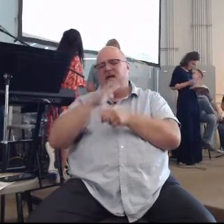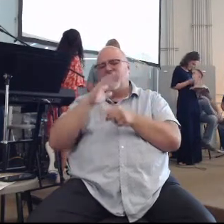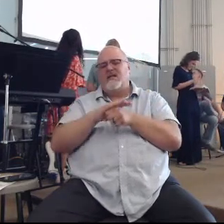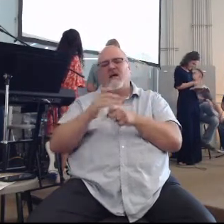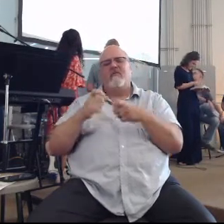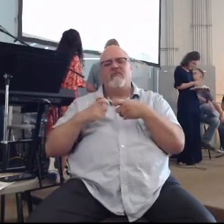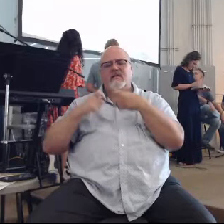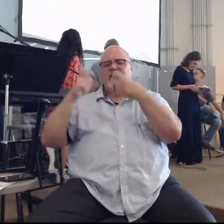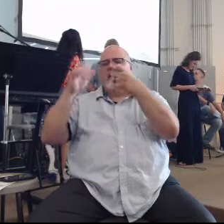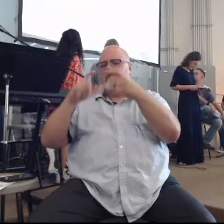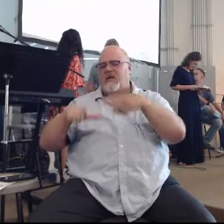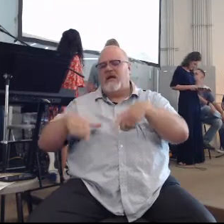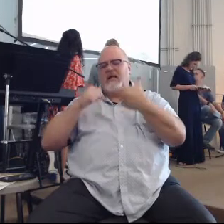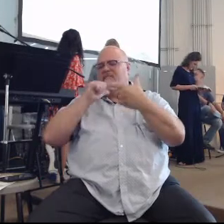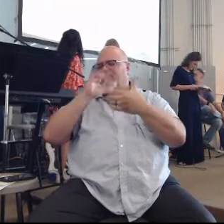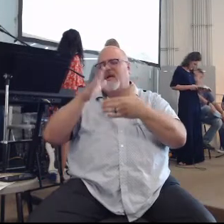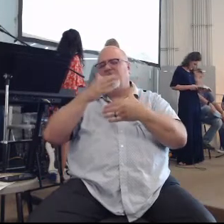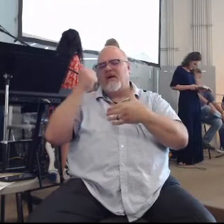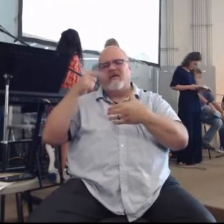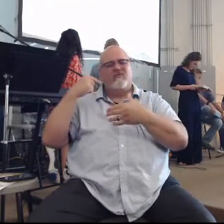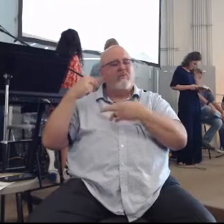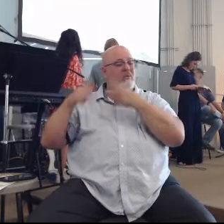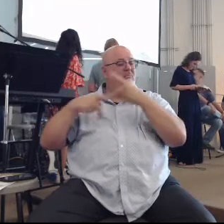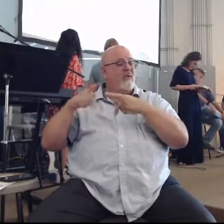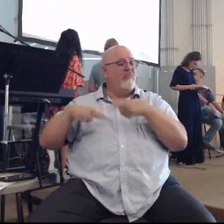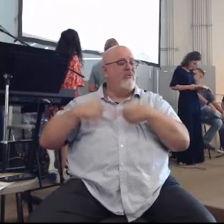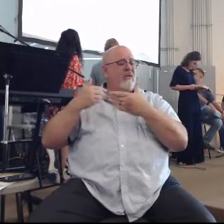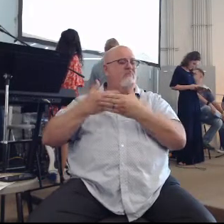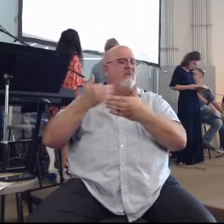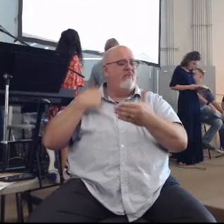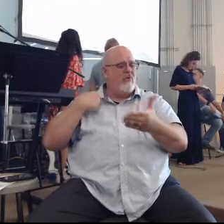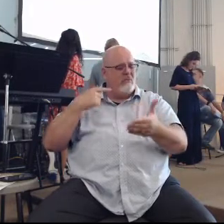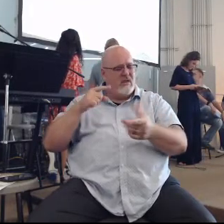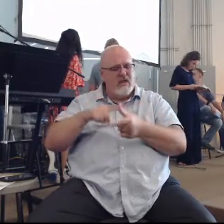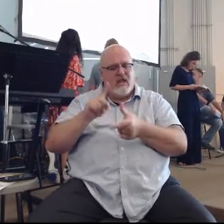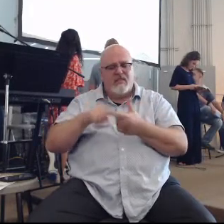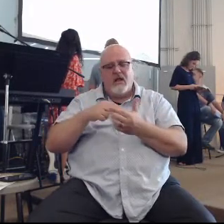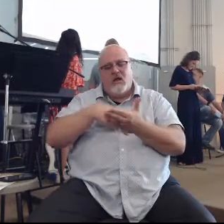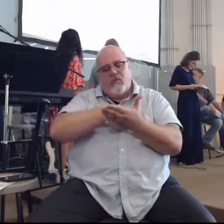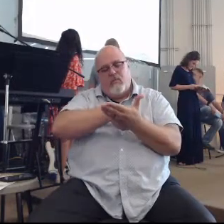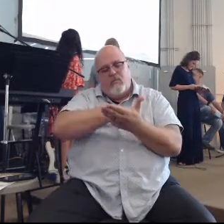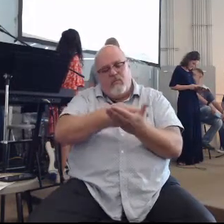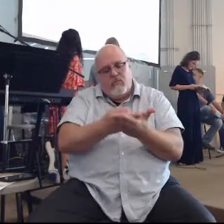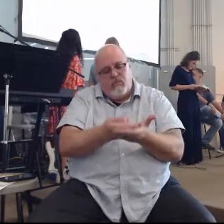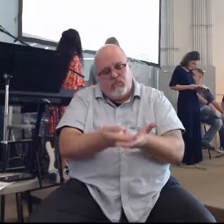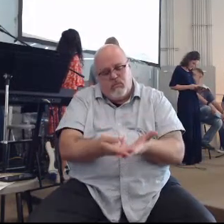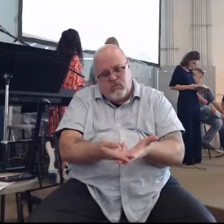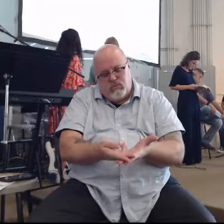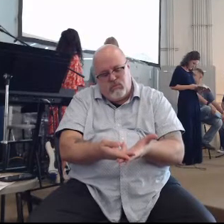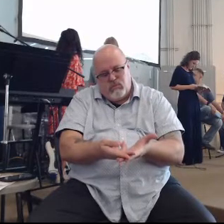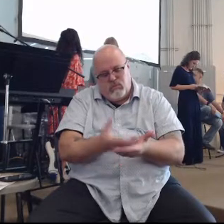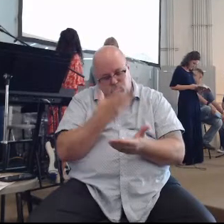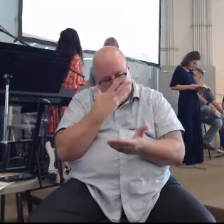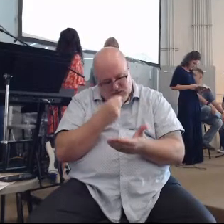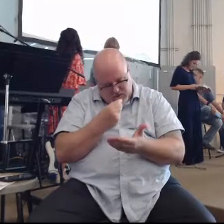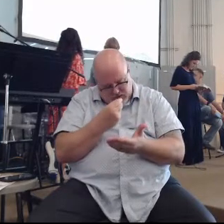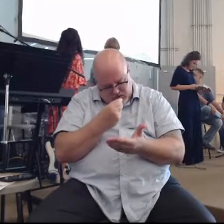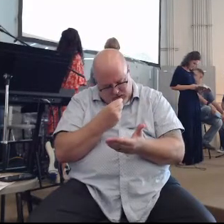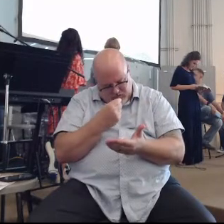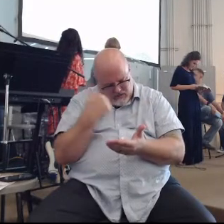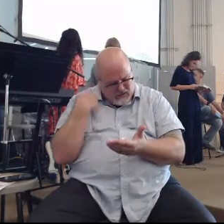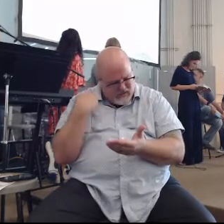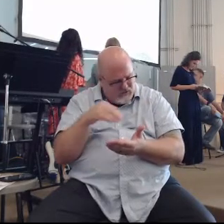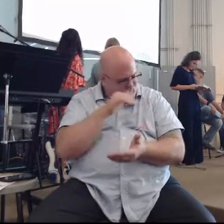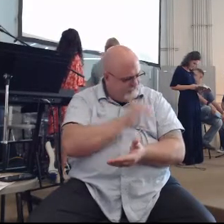life, for I am no better than my ancestors who have already died. Then he laid down and slept under the broom tree. But as he was sleeping, an angel